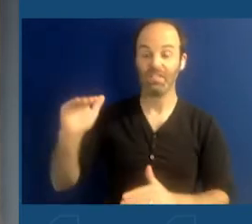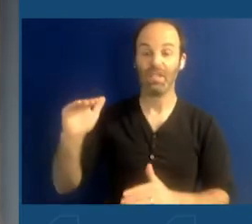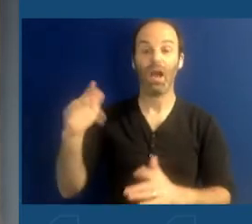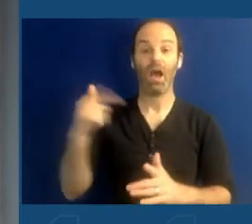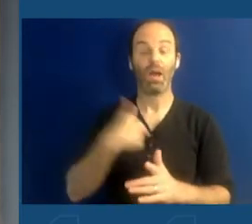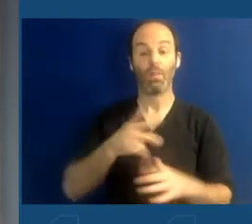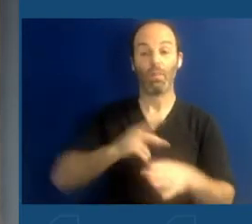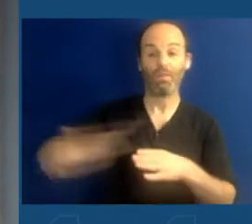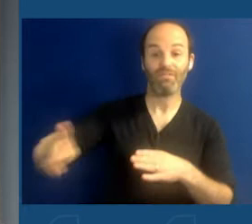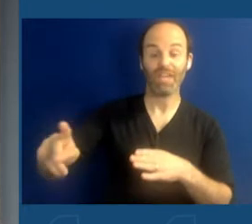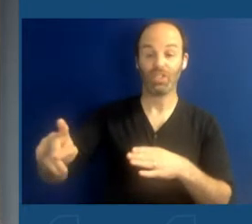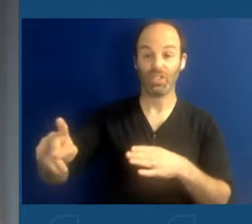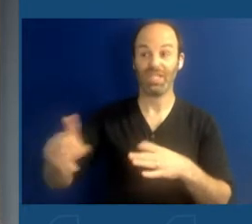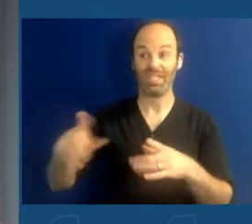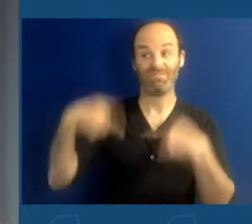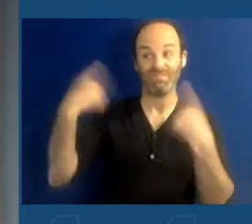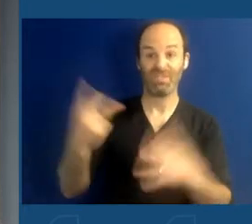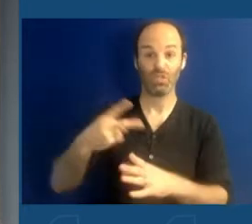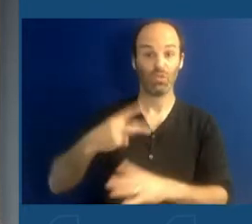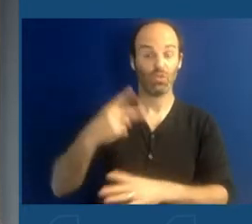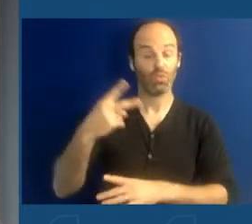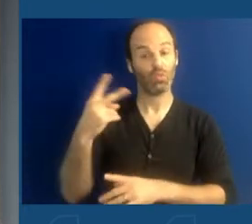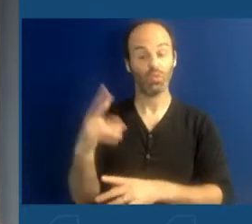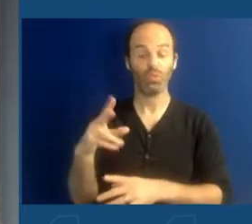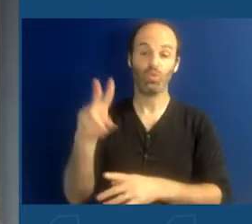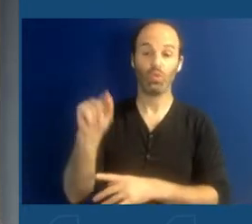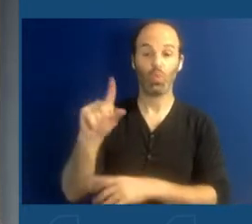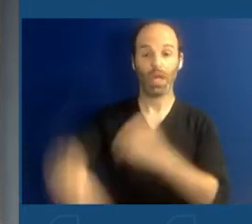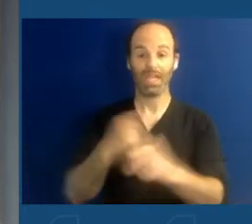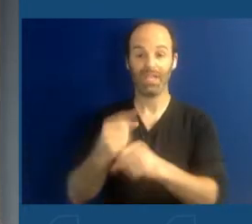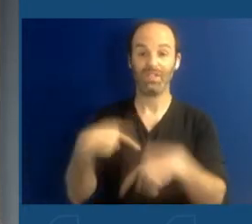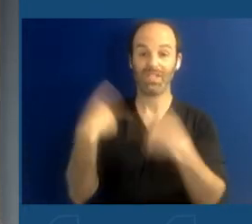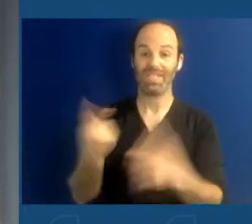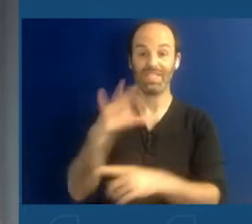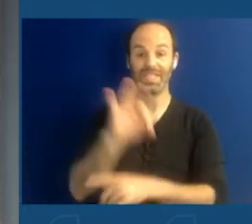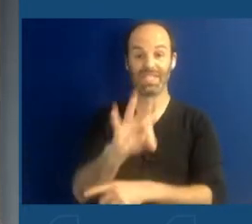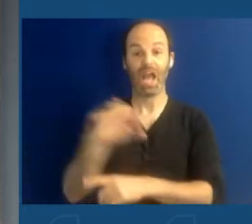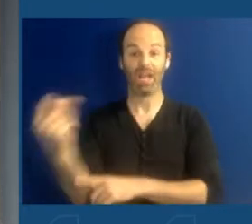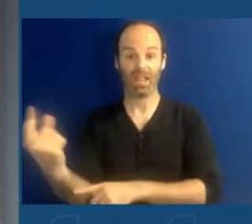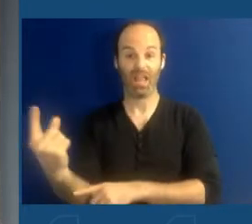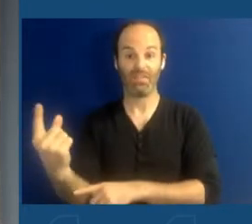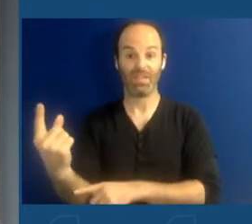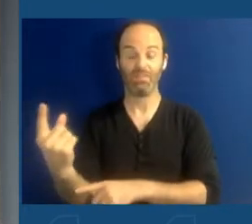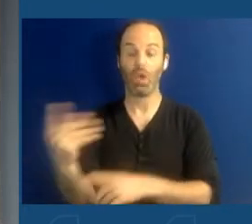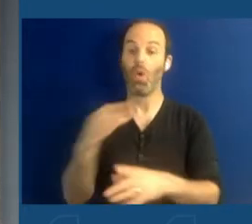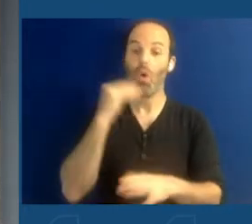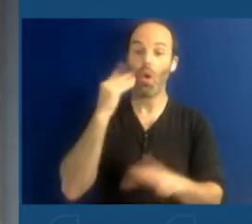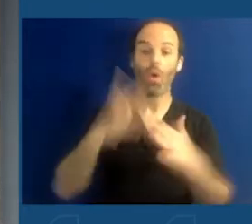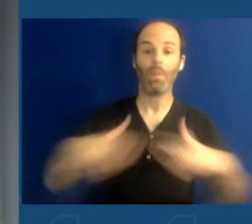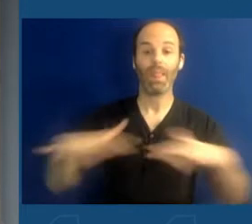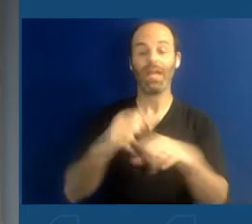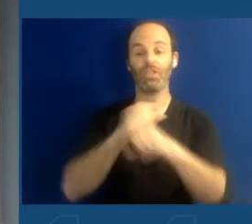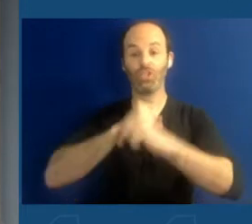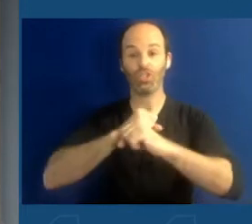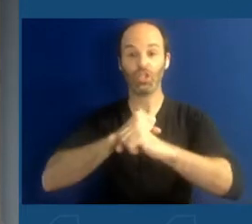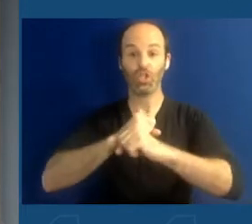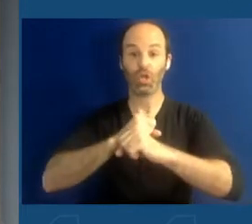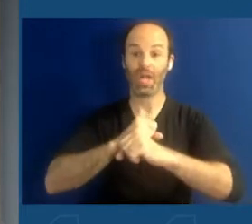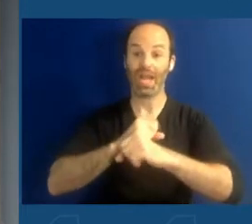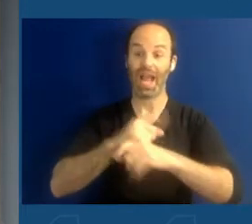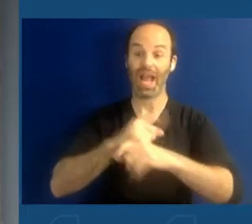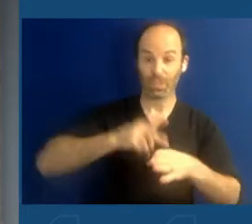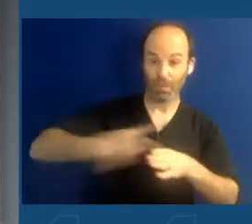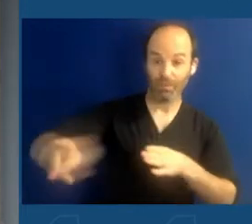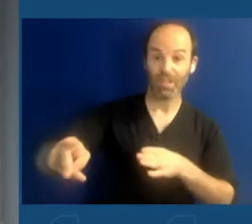9-11 Homeland Security as a field and an arena that we work in was really founded after that